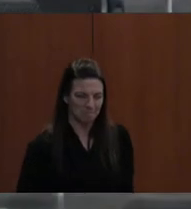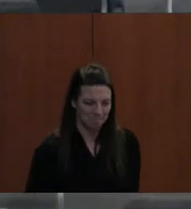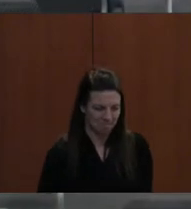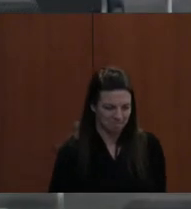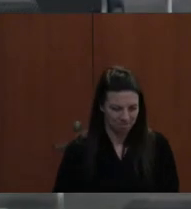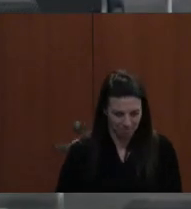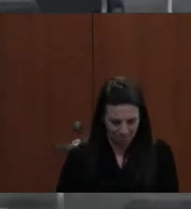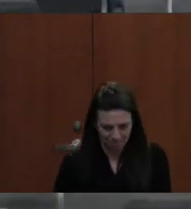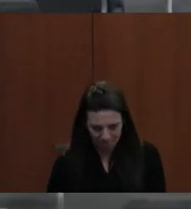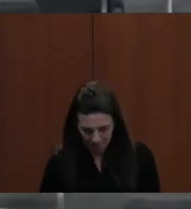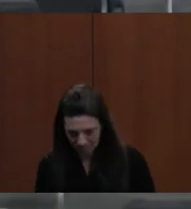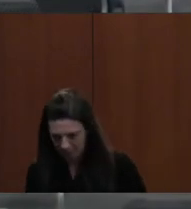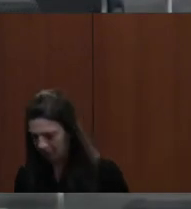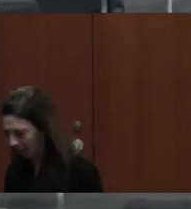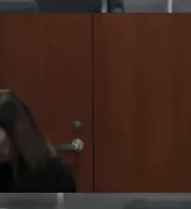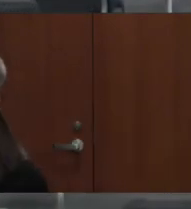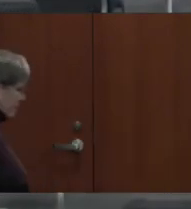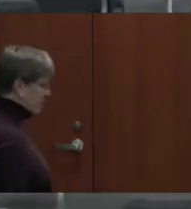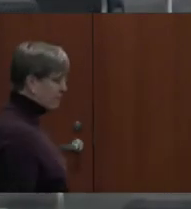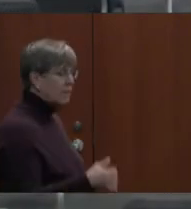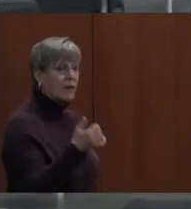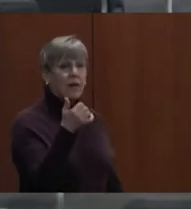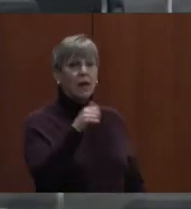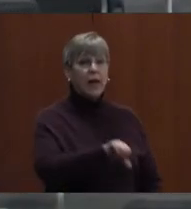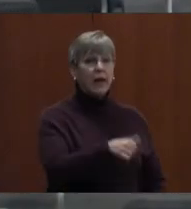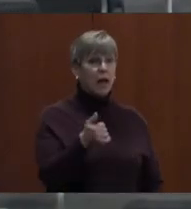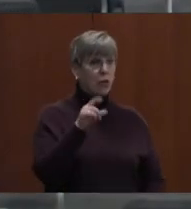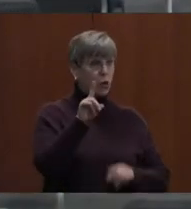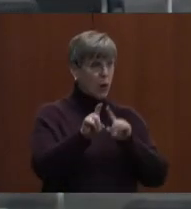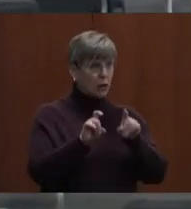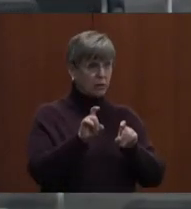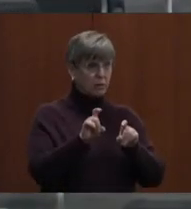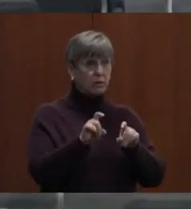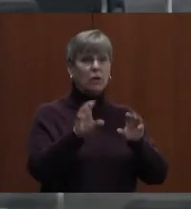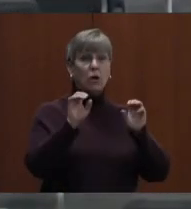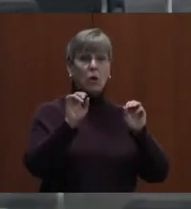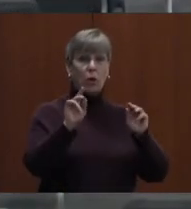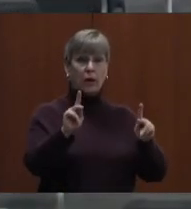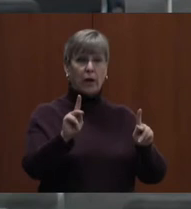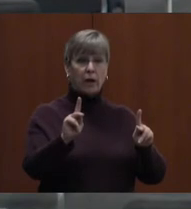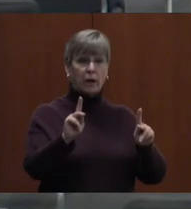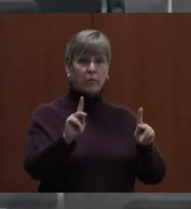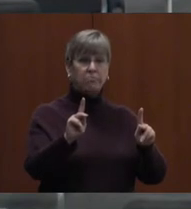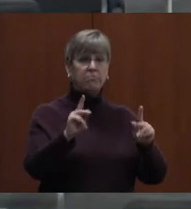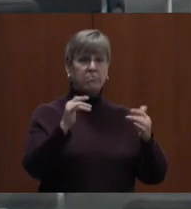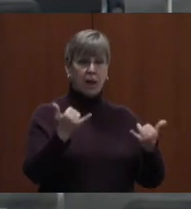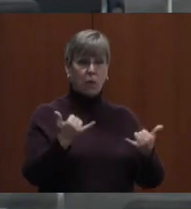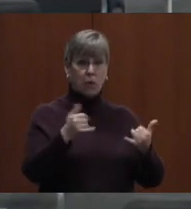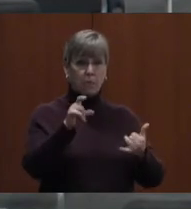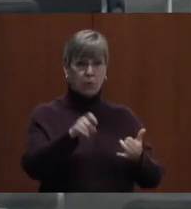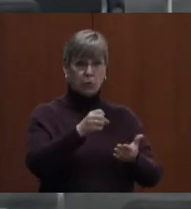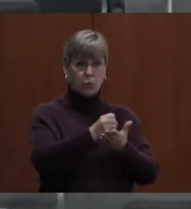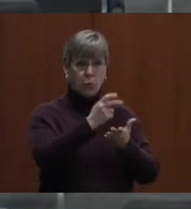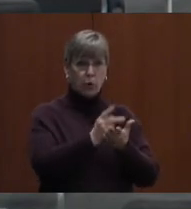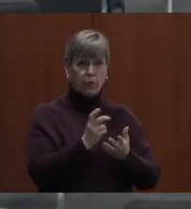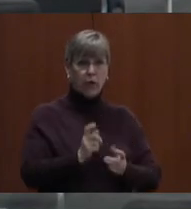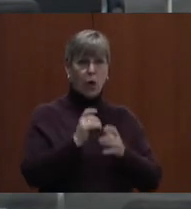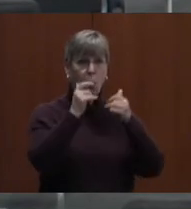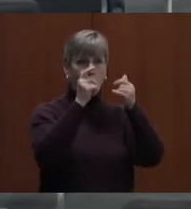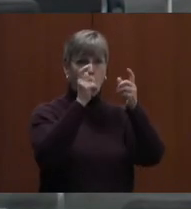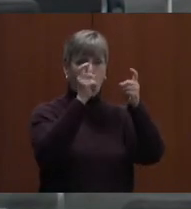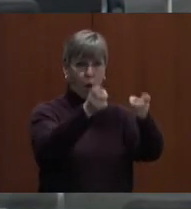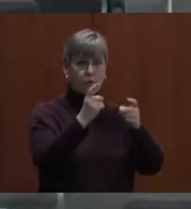Any other questions? Okay, then we're voting on the approval of the award for wireless